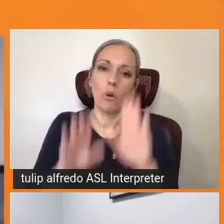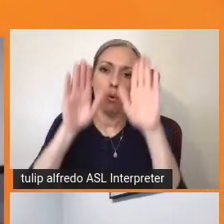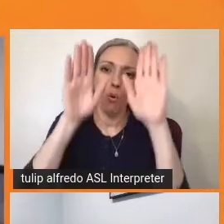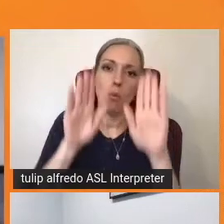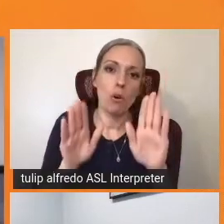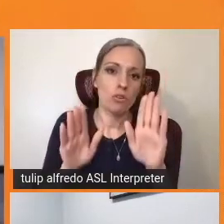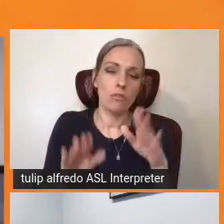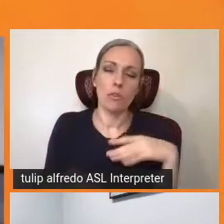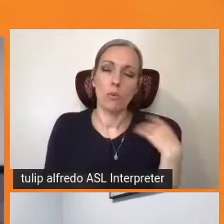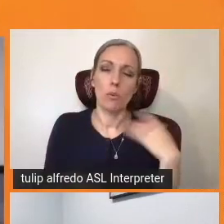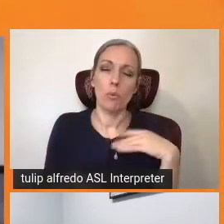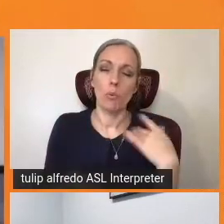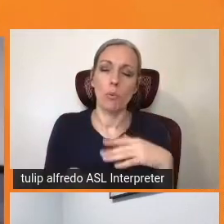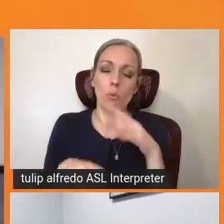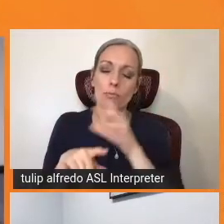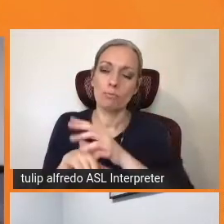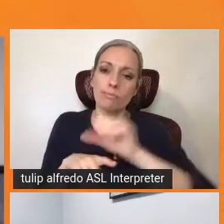to watch that take off. Thank you.